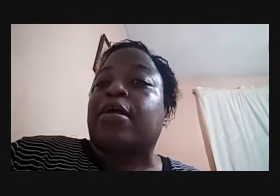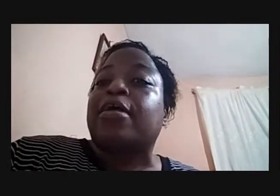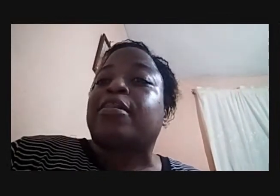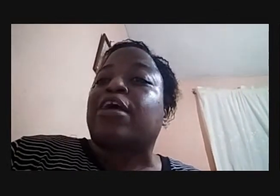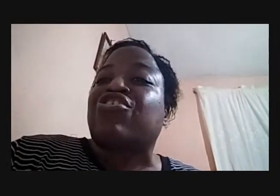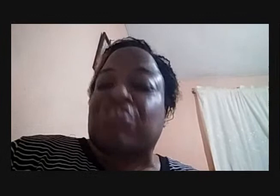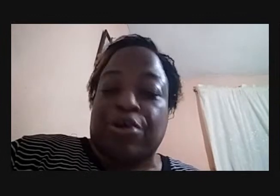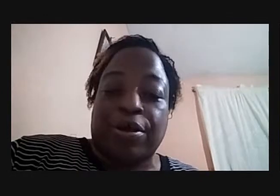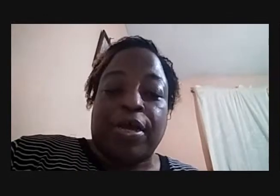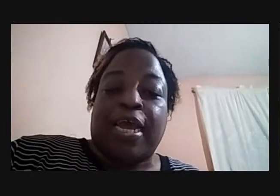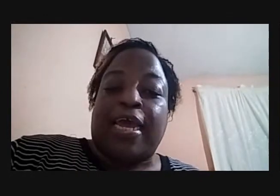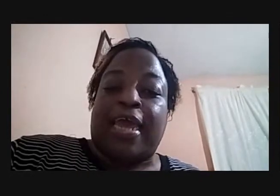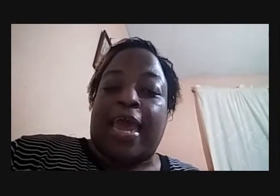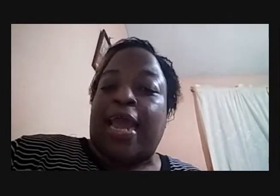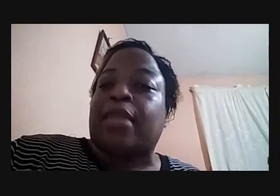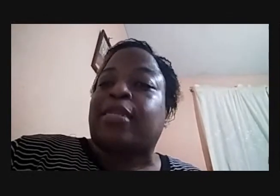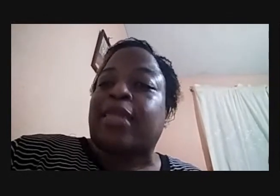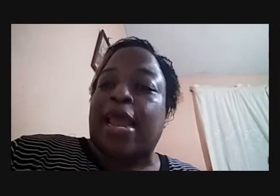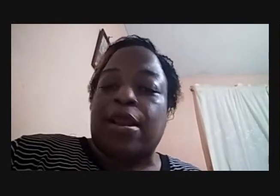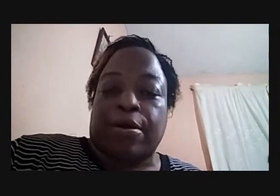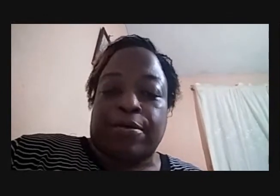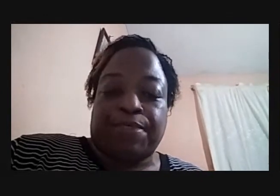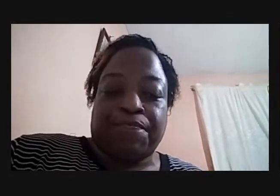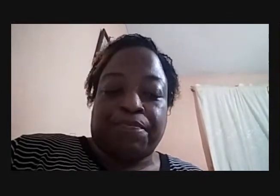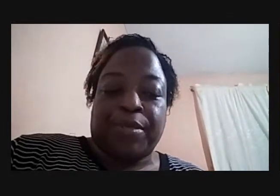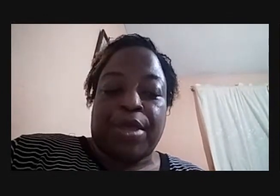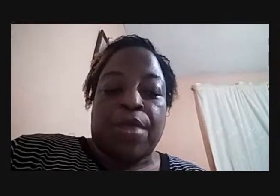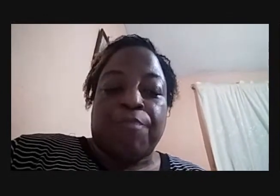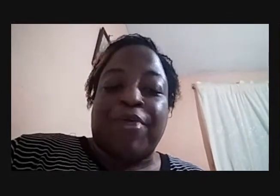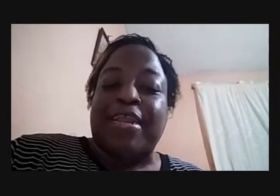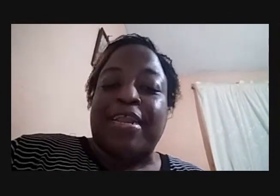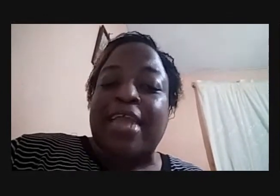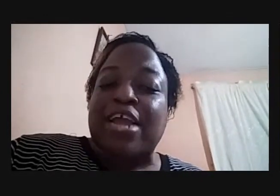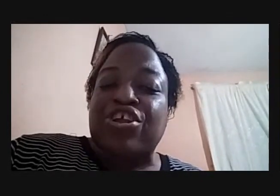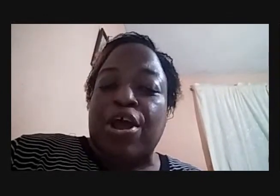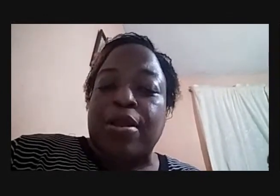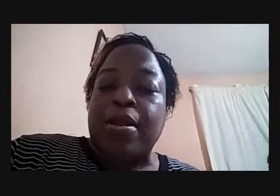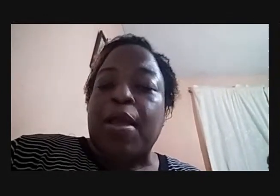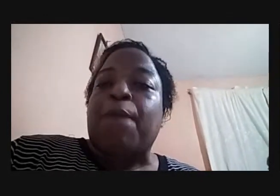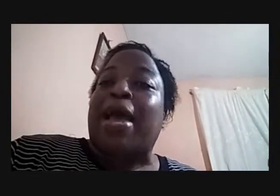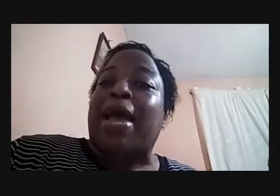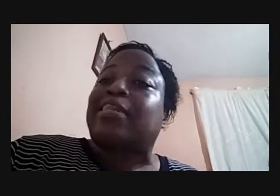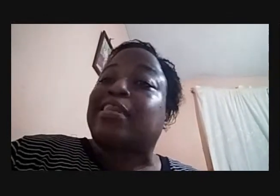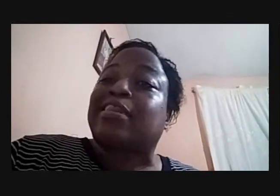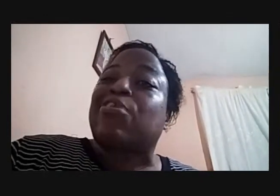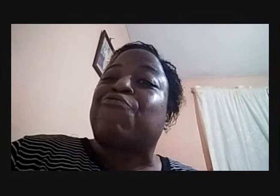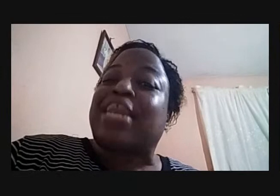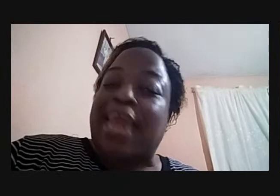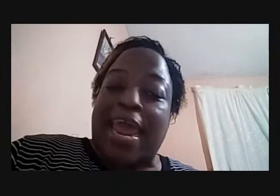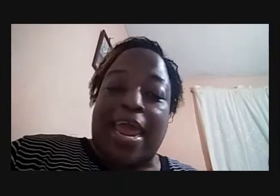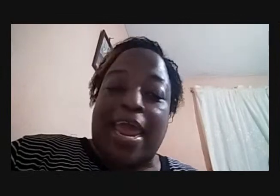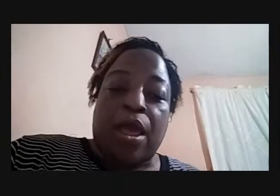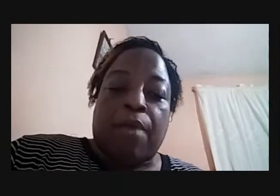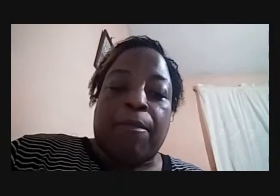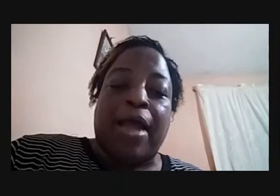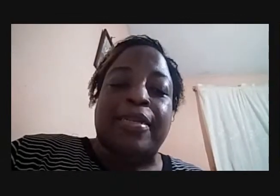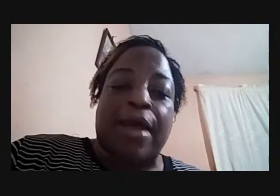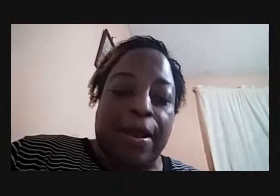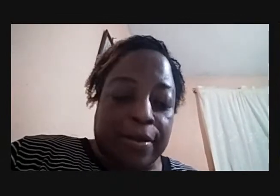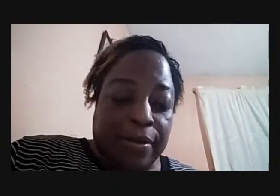Sister Sasha Gail Taylor, Presentation by Sister Renee